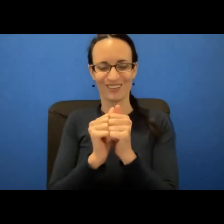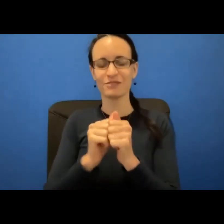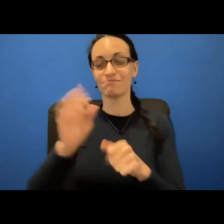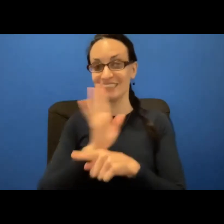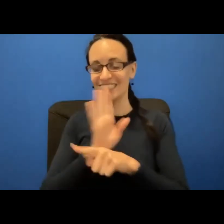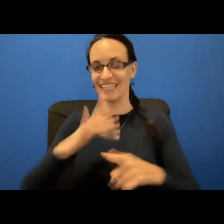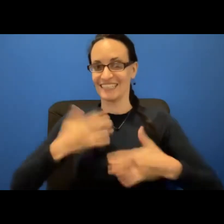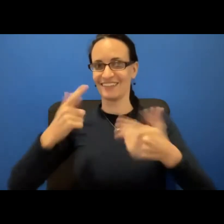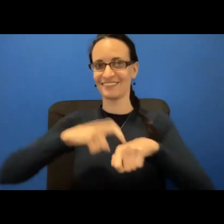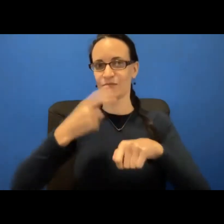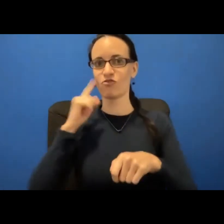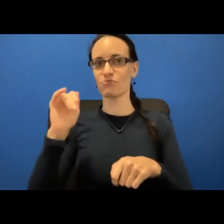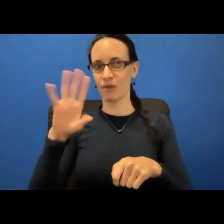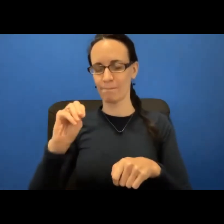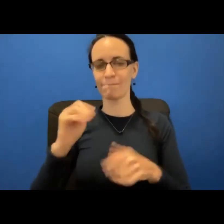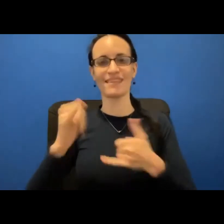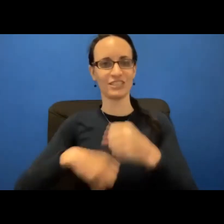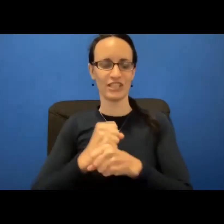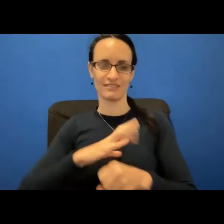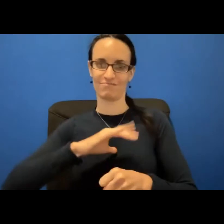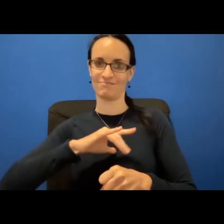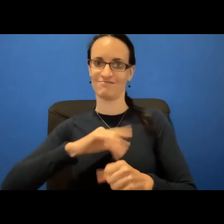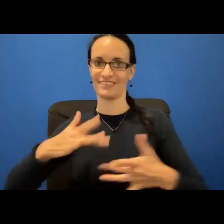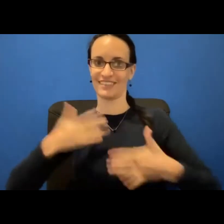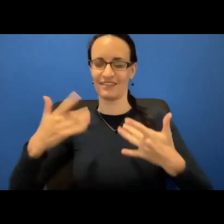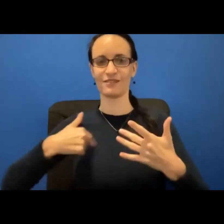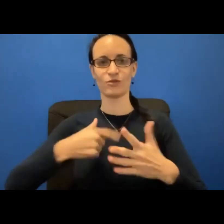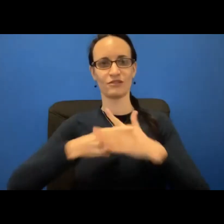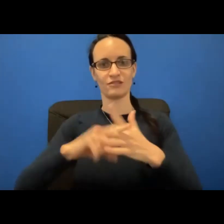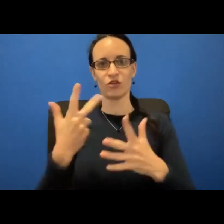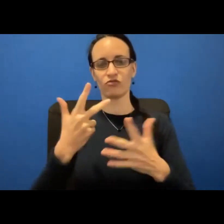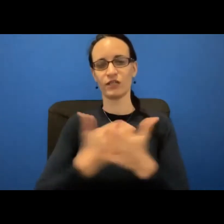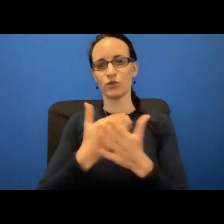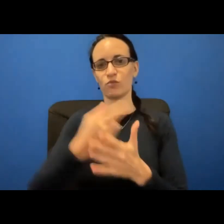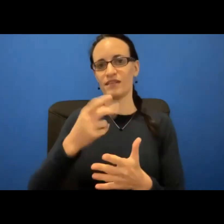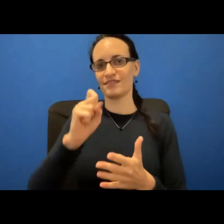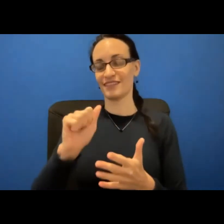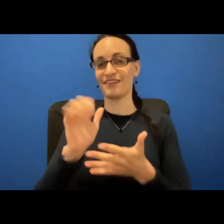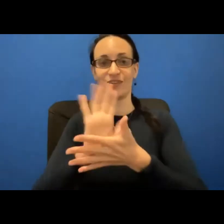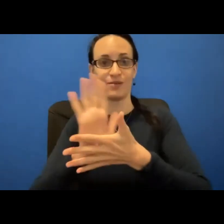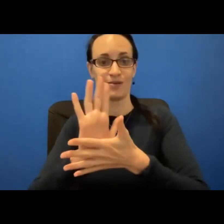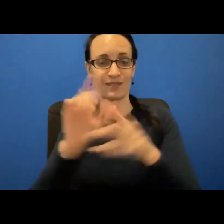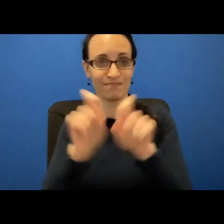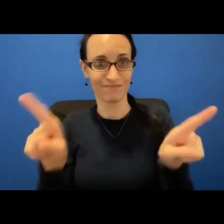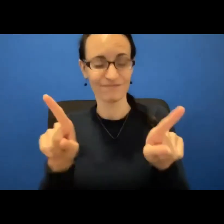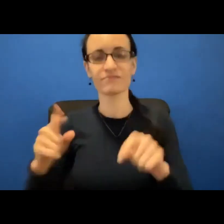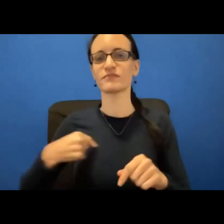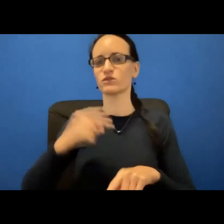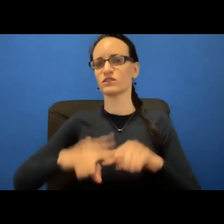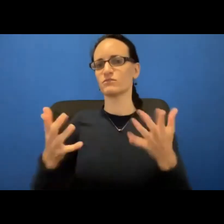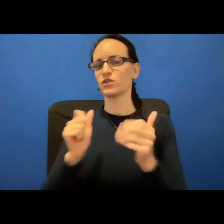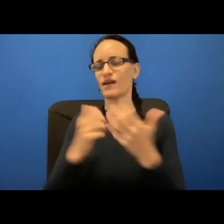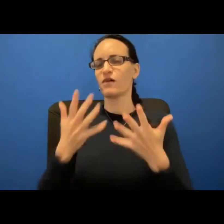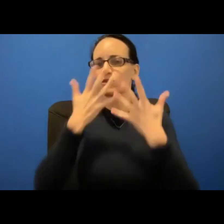for Brehm But this year is especially exciting because we're launching three new PSA videos But we could not be here without the generous